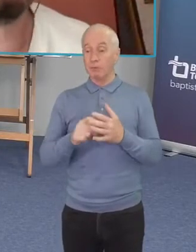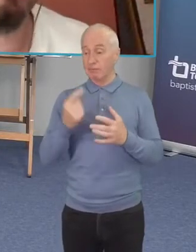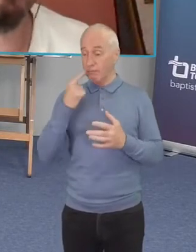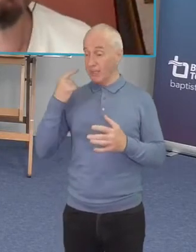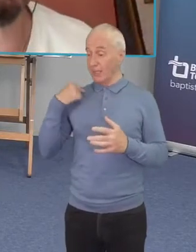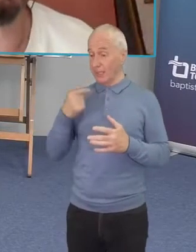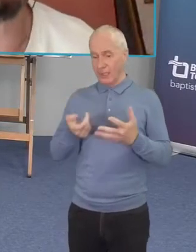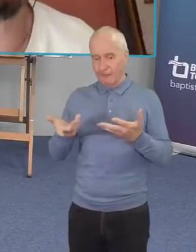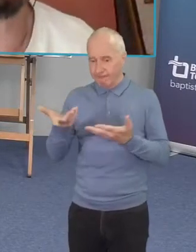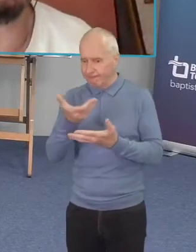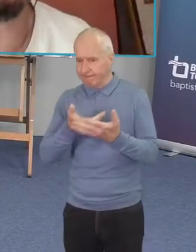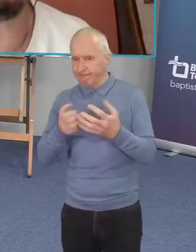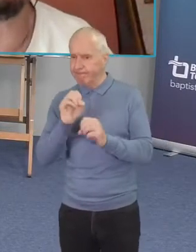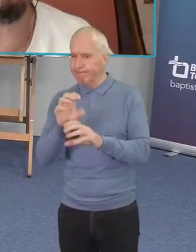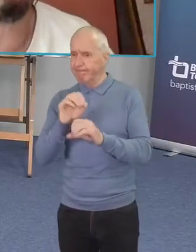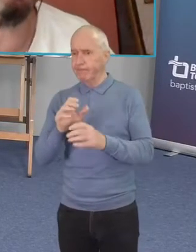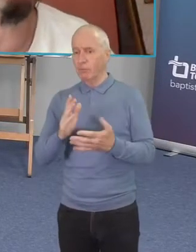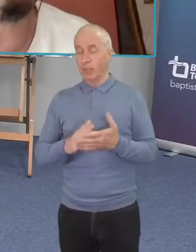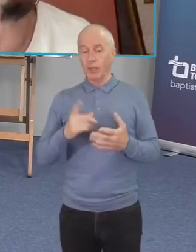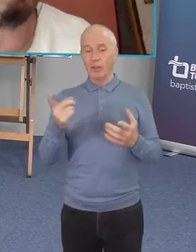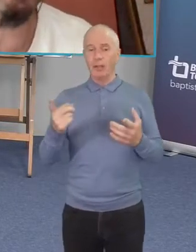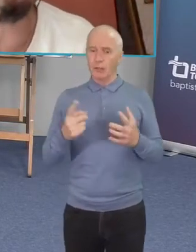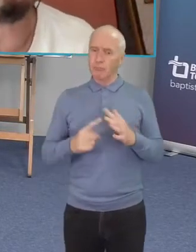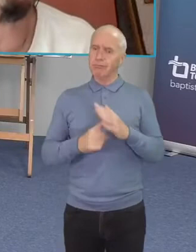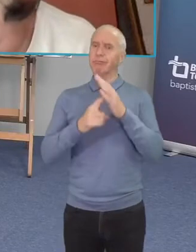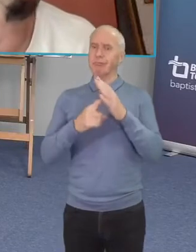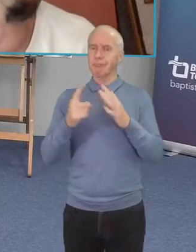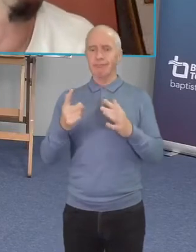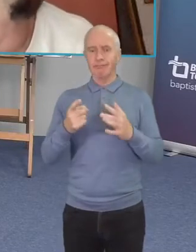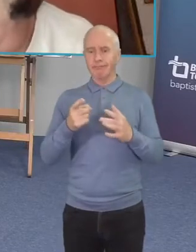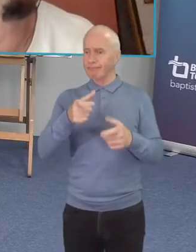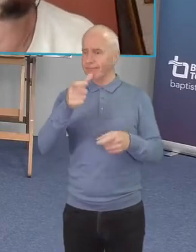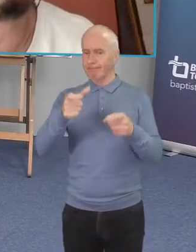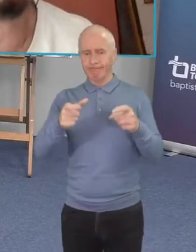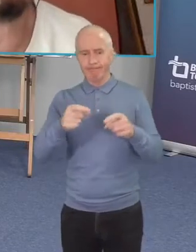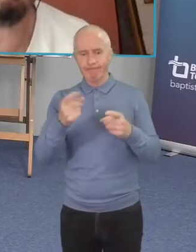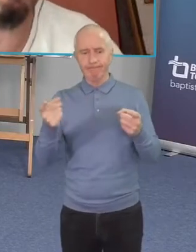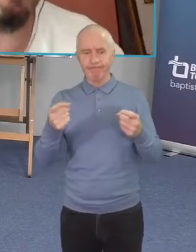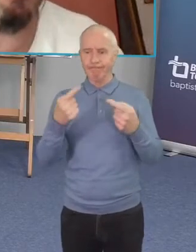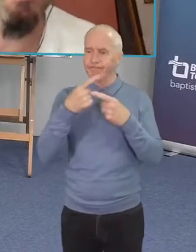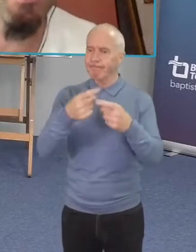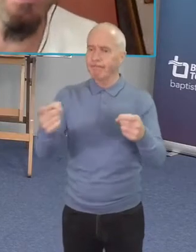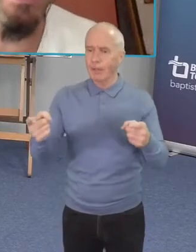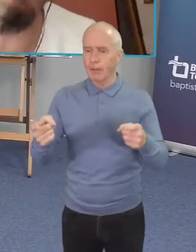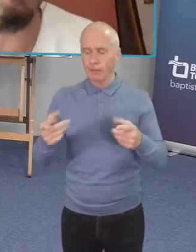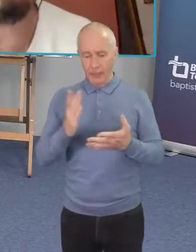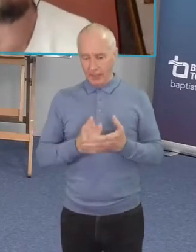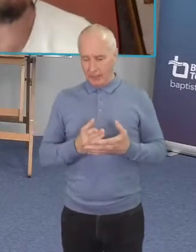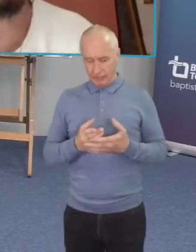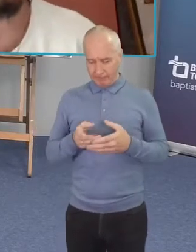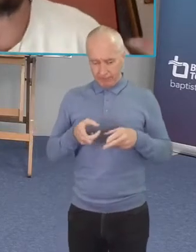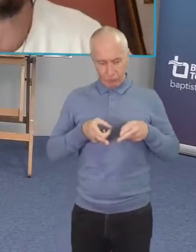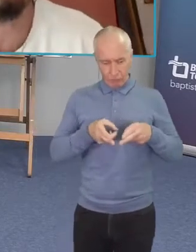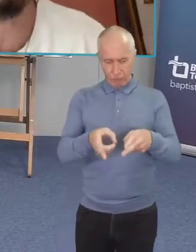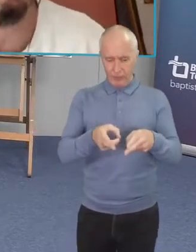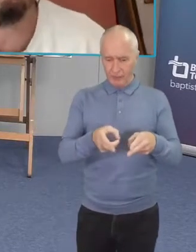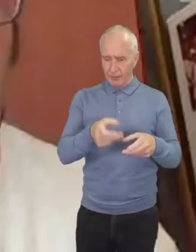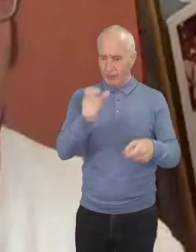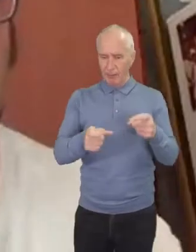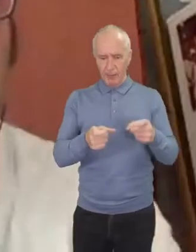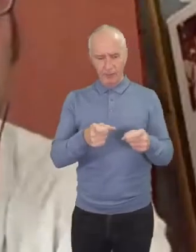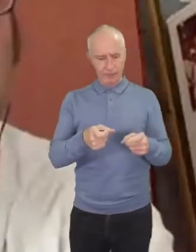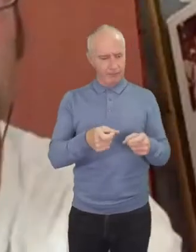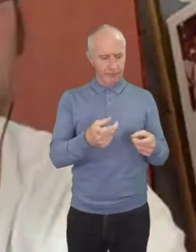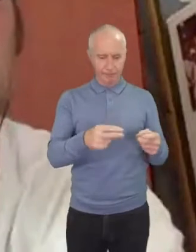cultural forces in our society are going to move us away from the streets where people get beat up like we said yesterday you know the